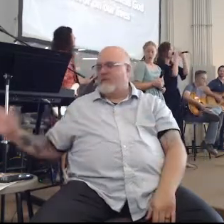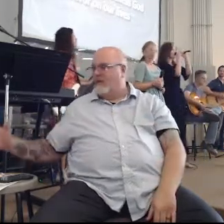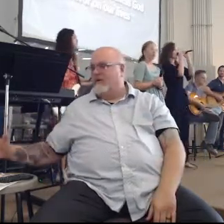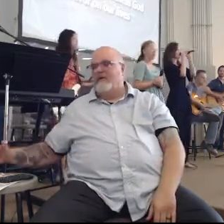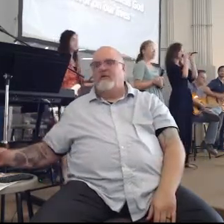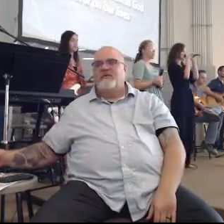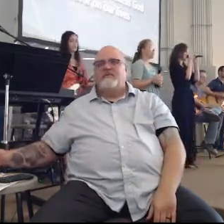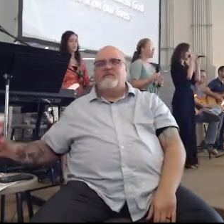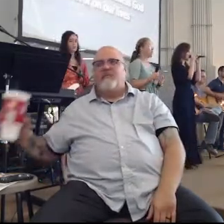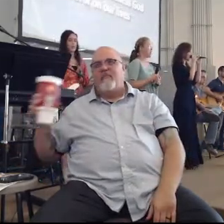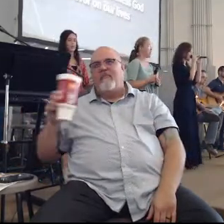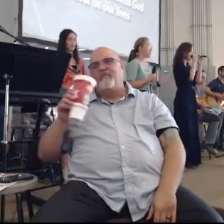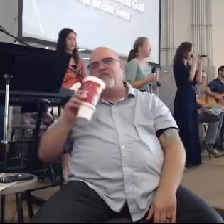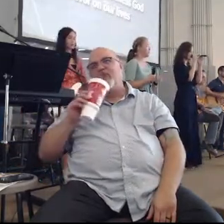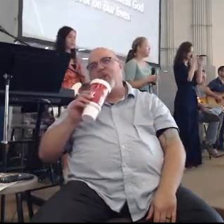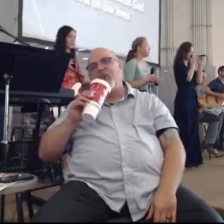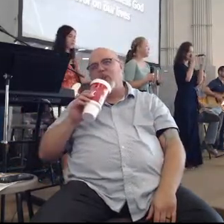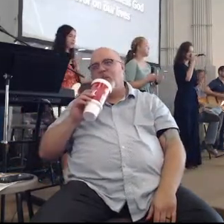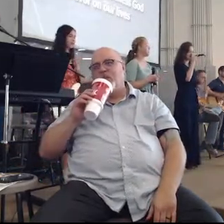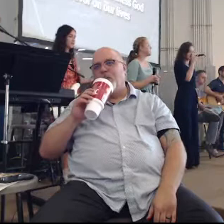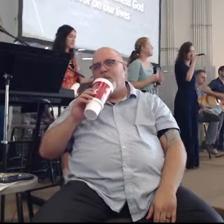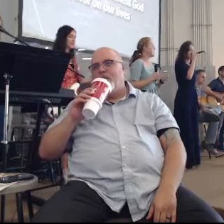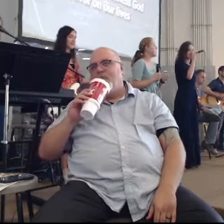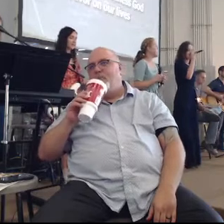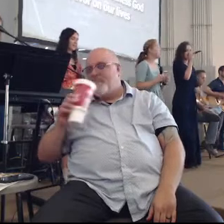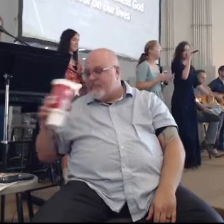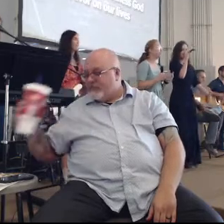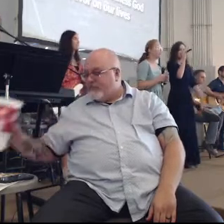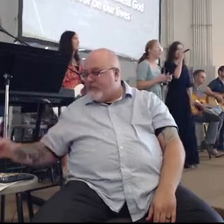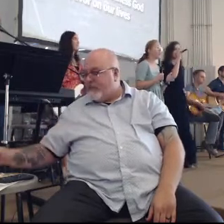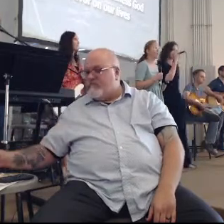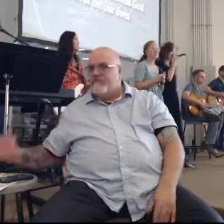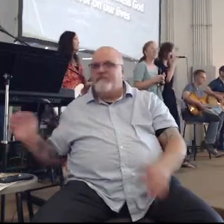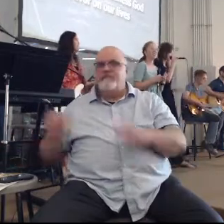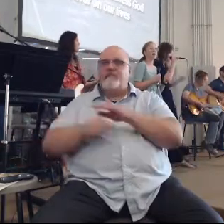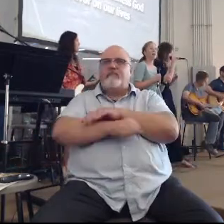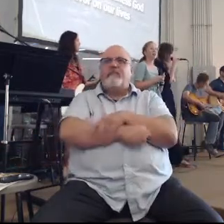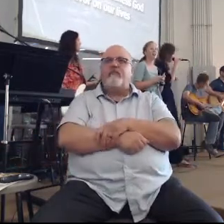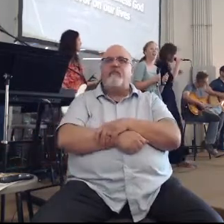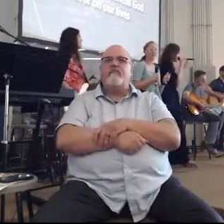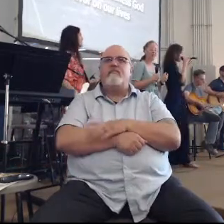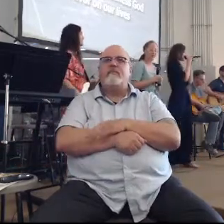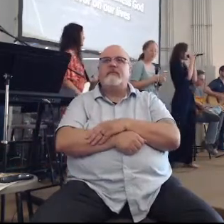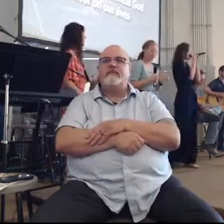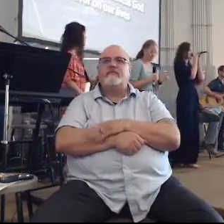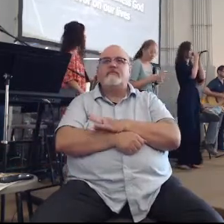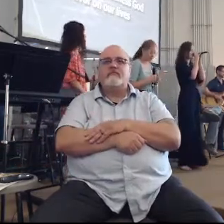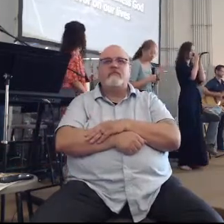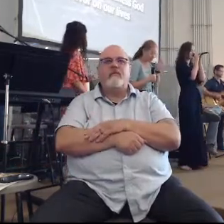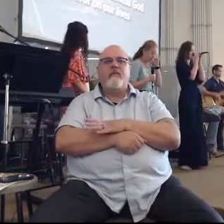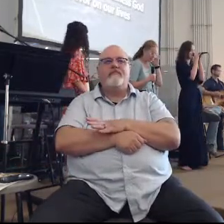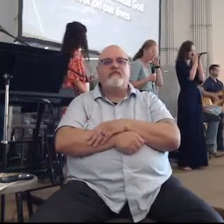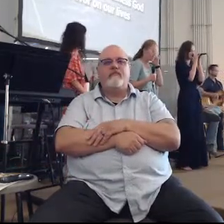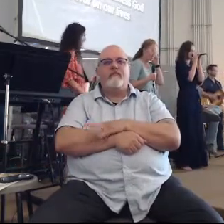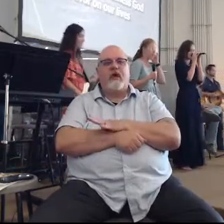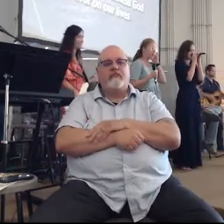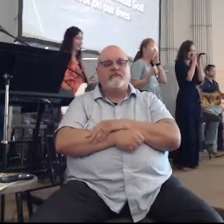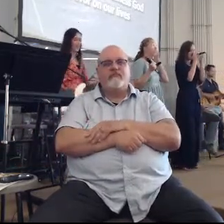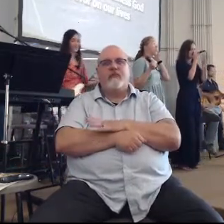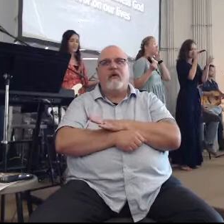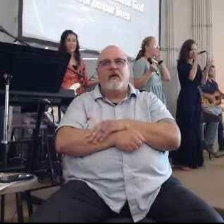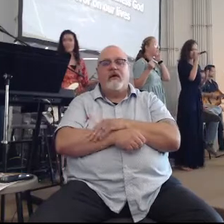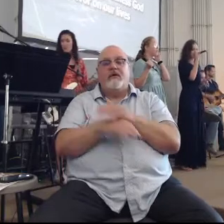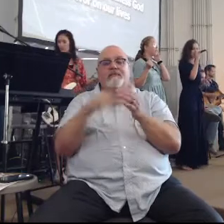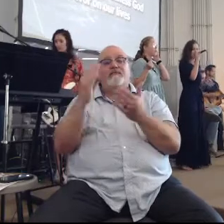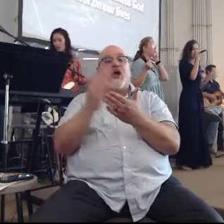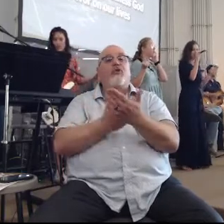We've seen Your faithfulness In the darkest night We've seen Your goodness, God